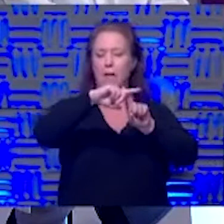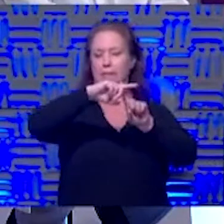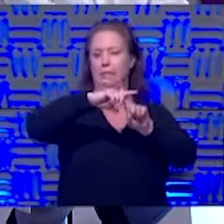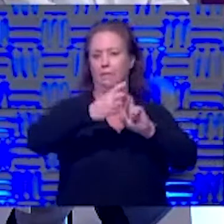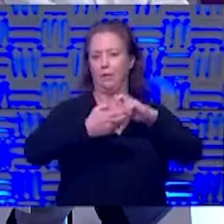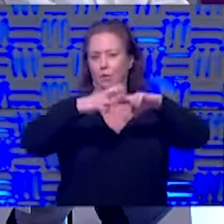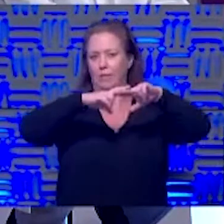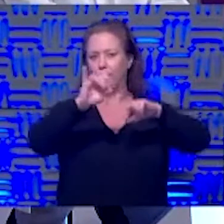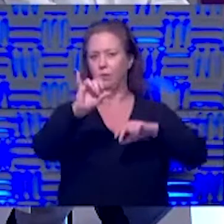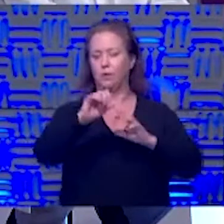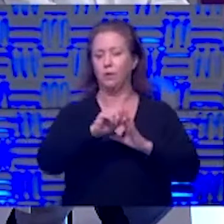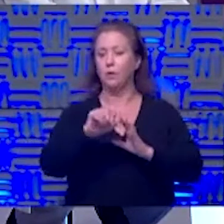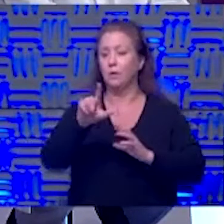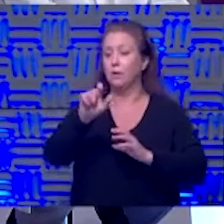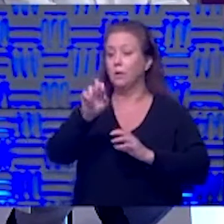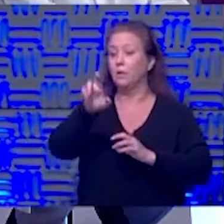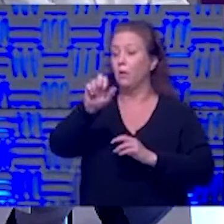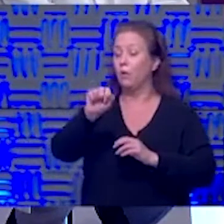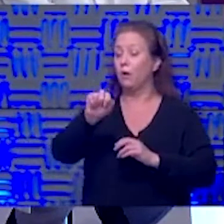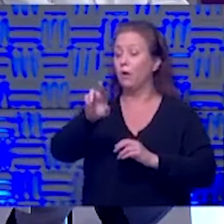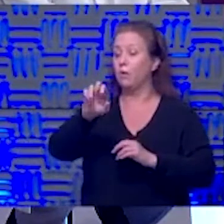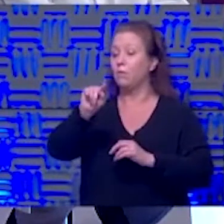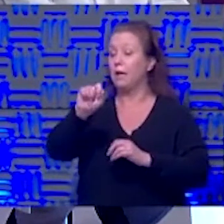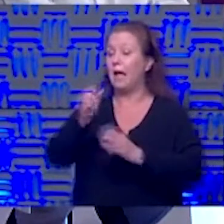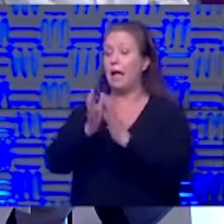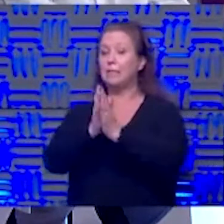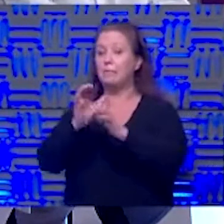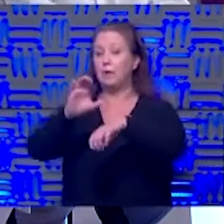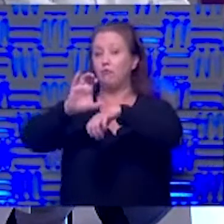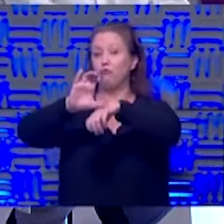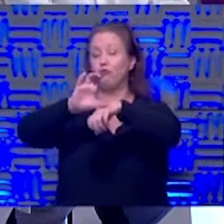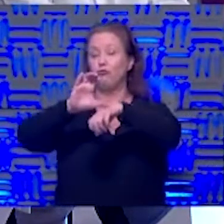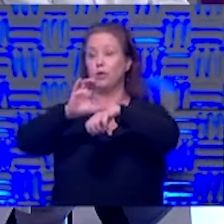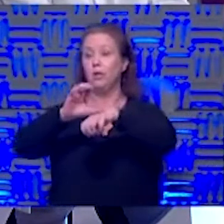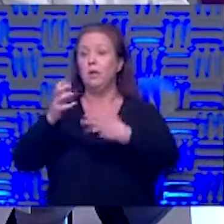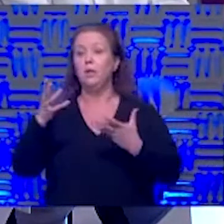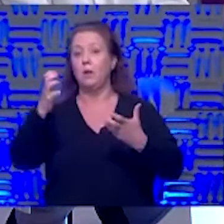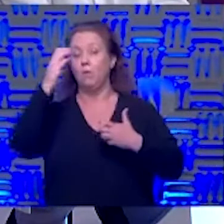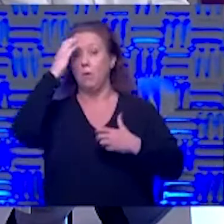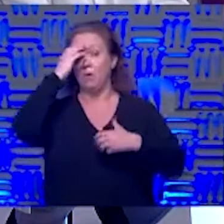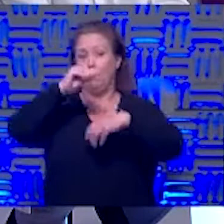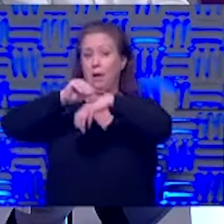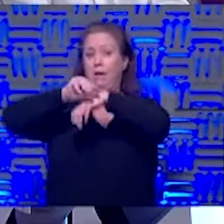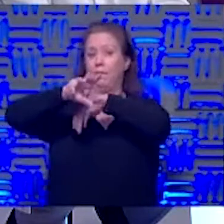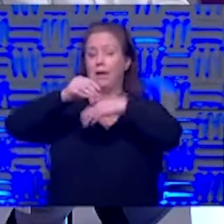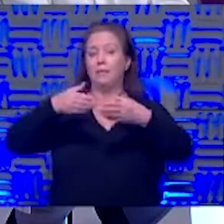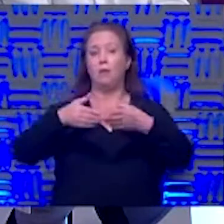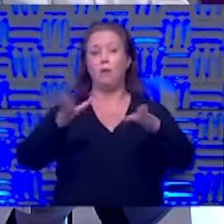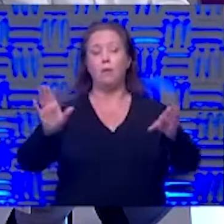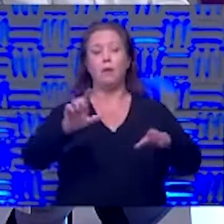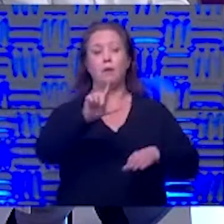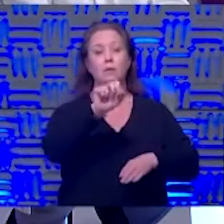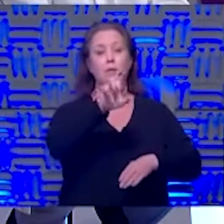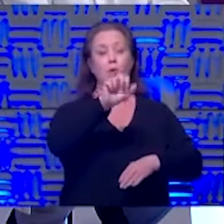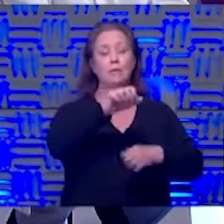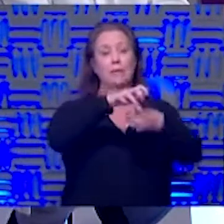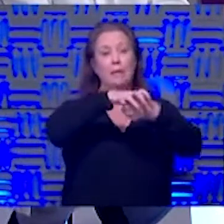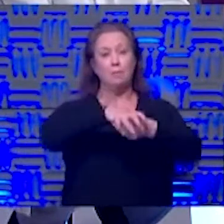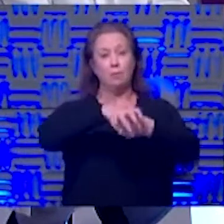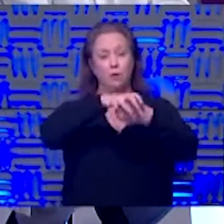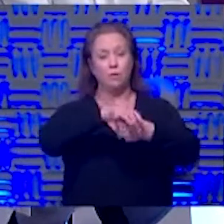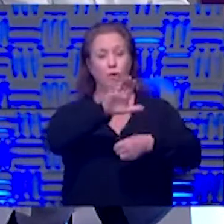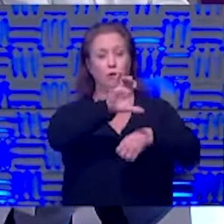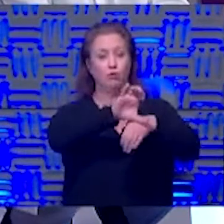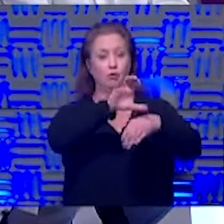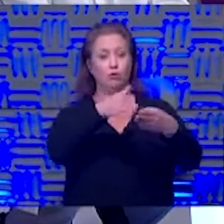so yeah laura and rita are asking questions about church they want to know advice on opening laura's getting a lot of pressure for